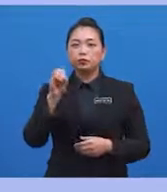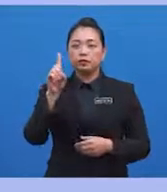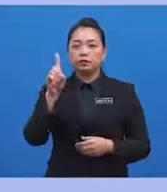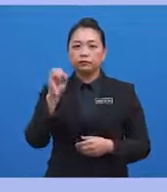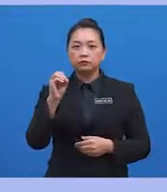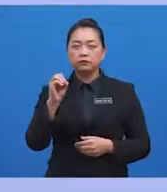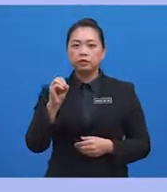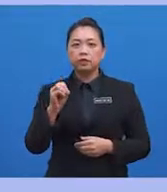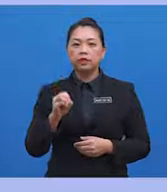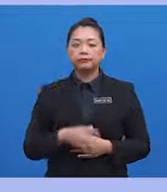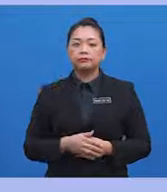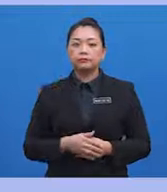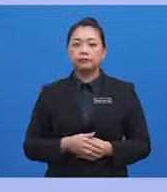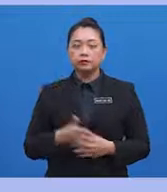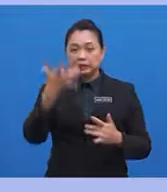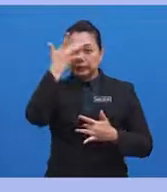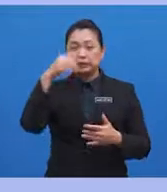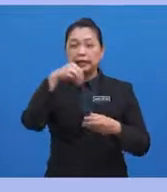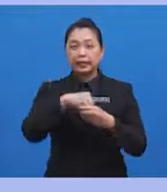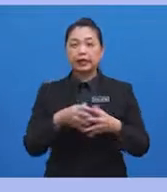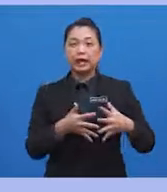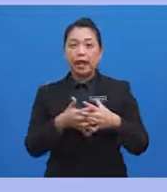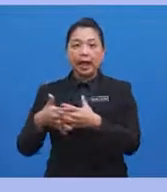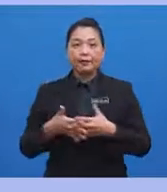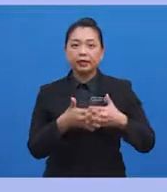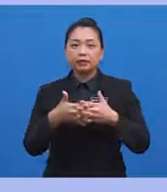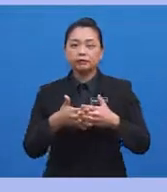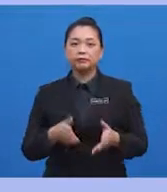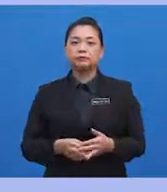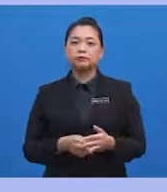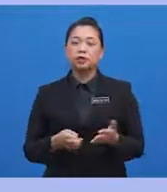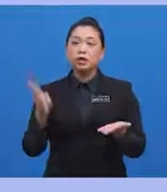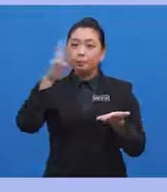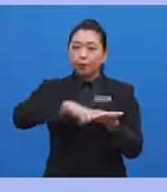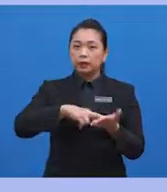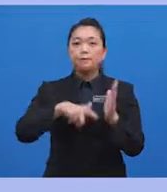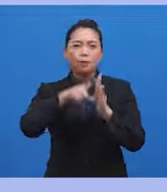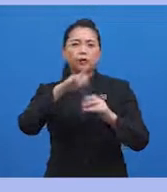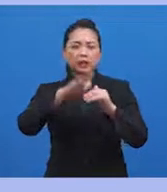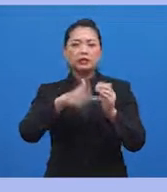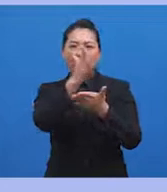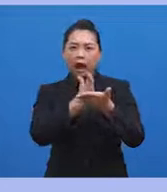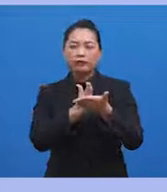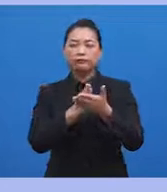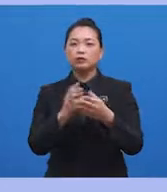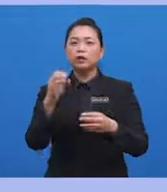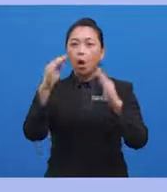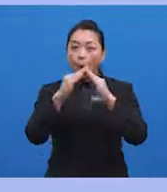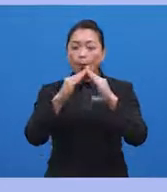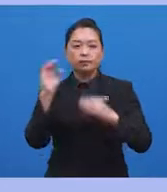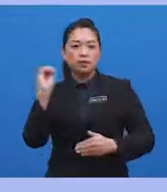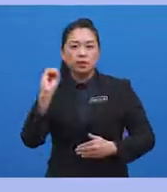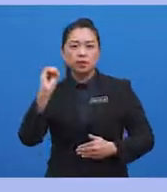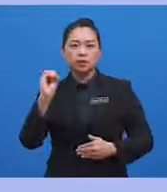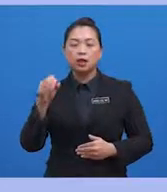epidemic, the US Department of Housing and Urban Development reported that more than half of the homeless population